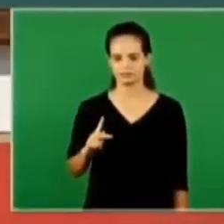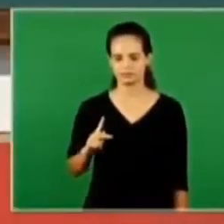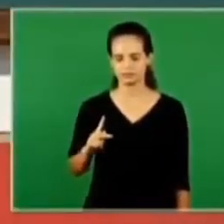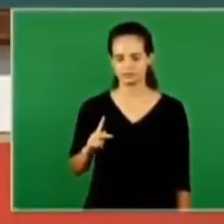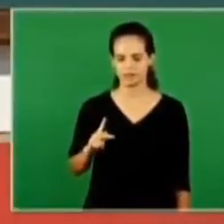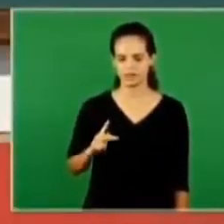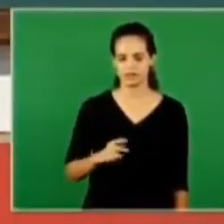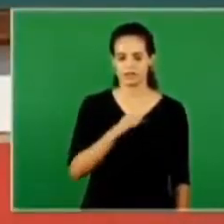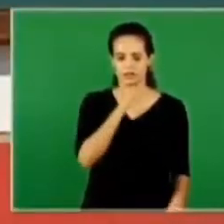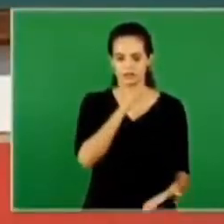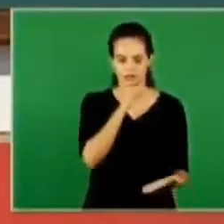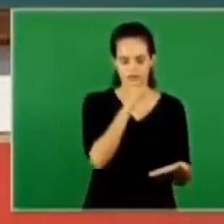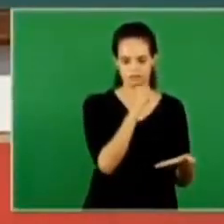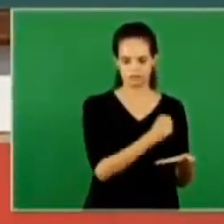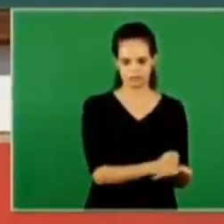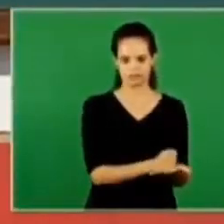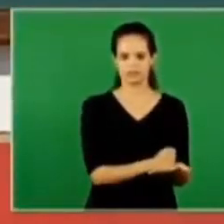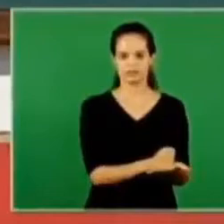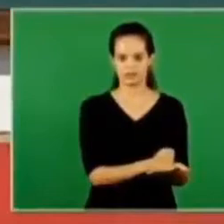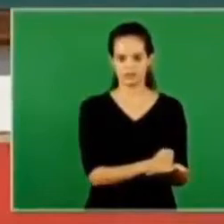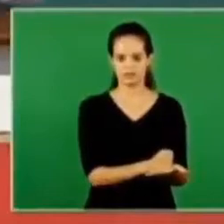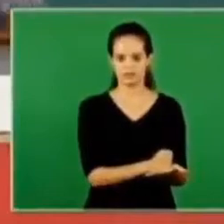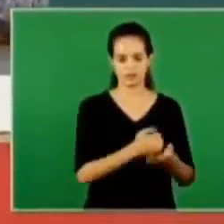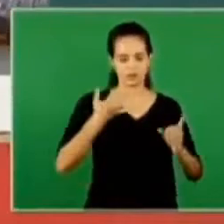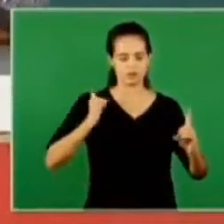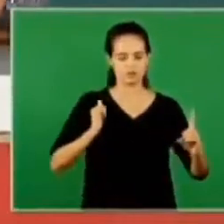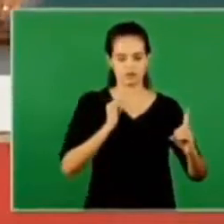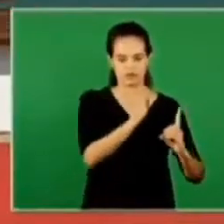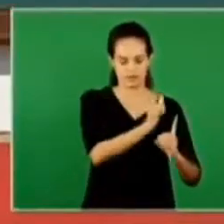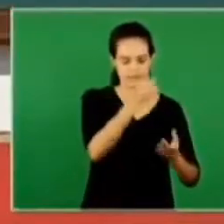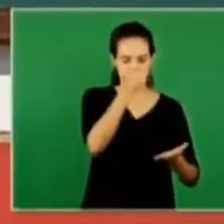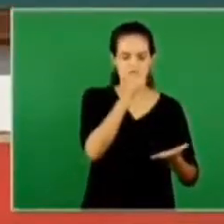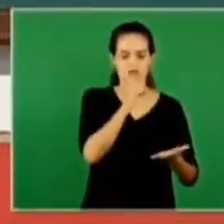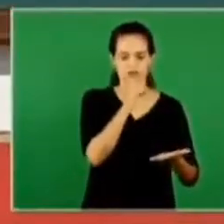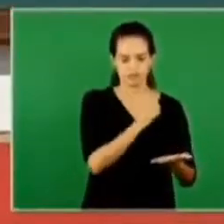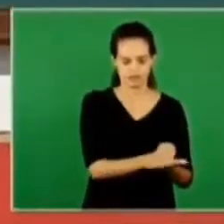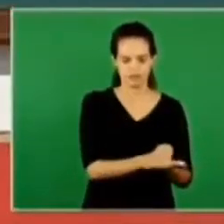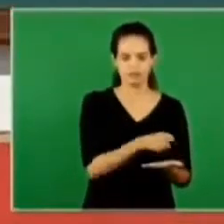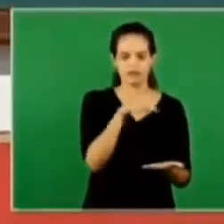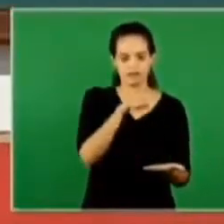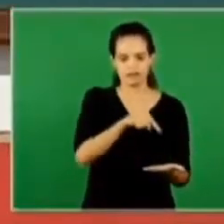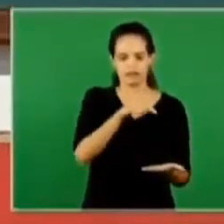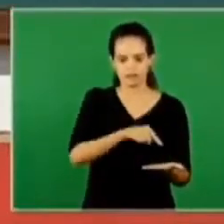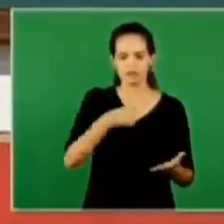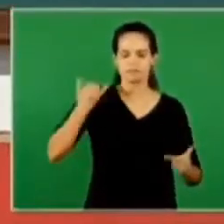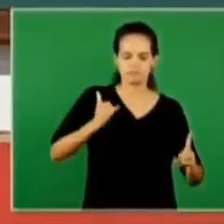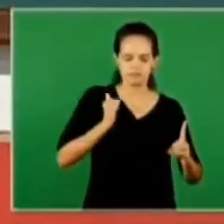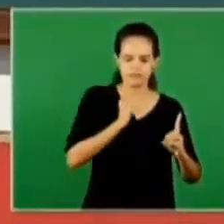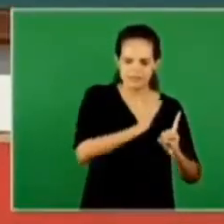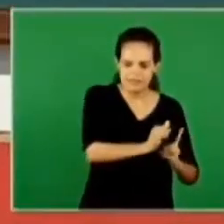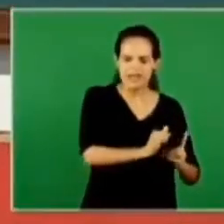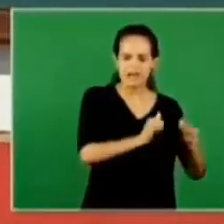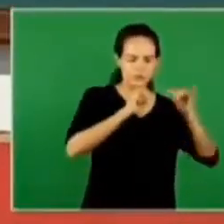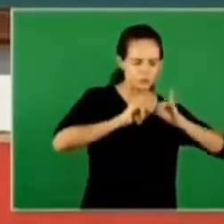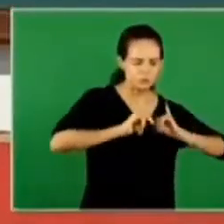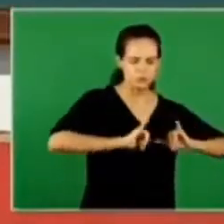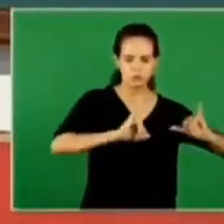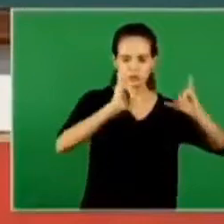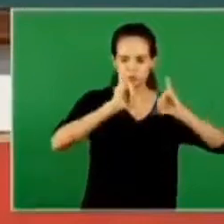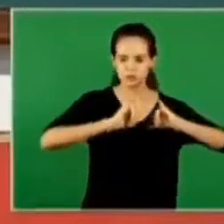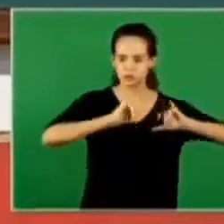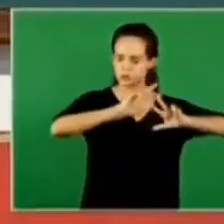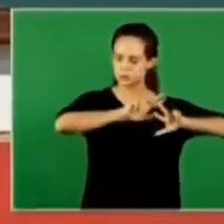began at the old testament the prophet of the old testament prophesized much more